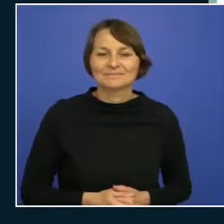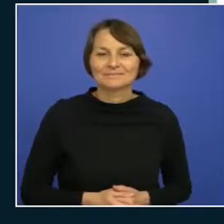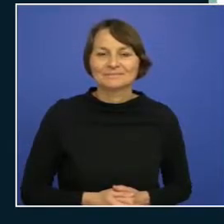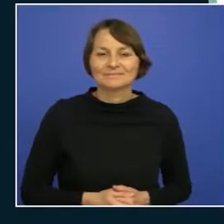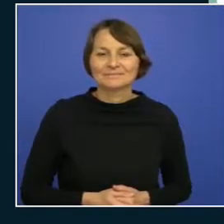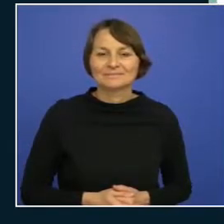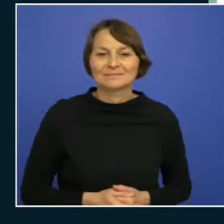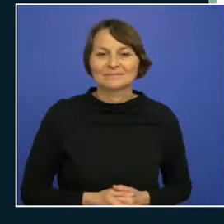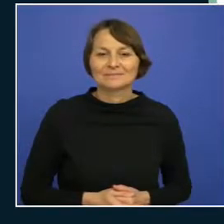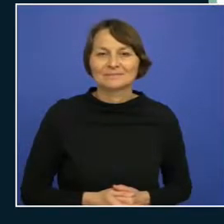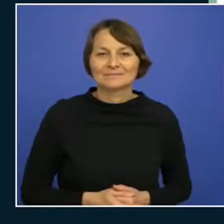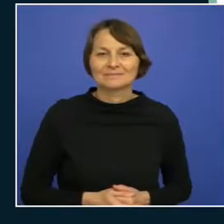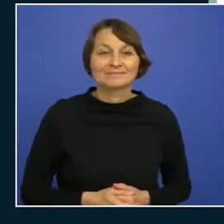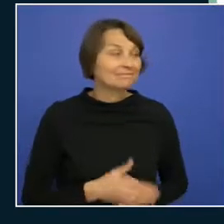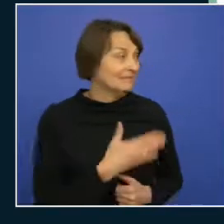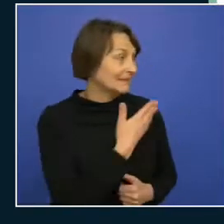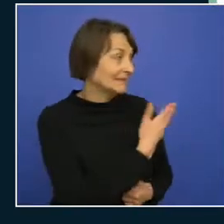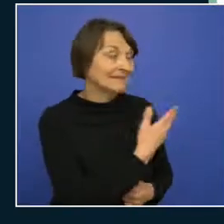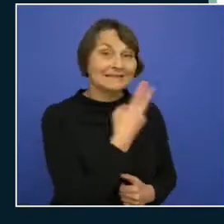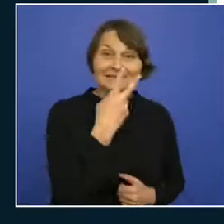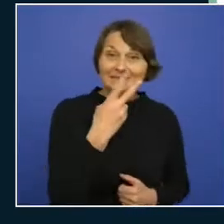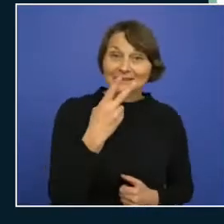do this do you guys see my presentation